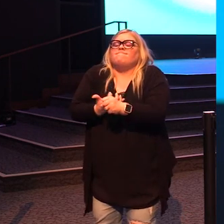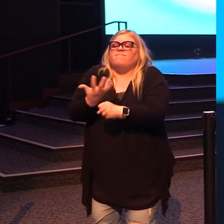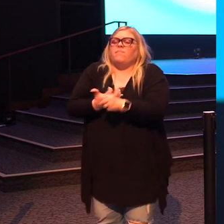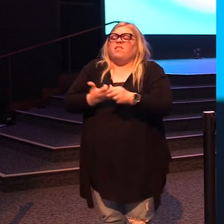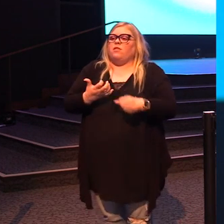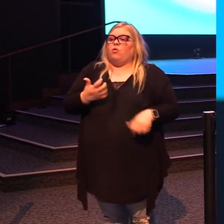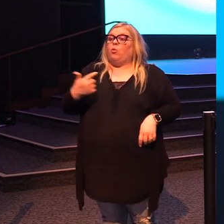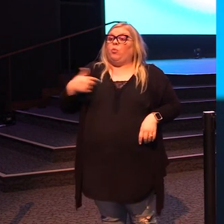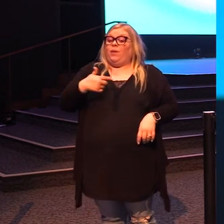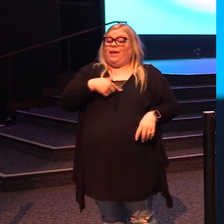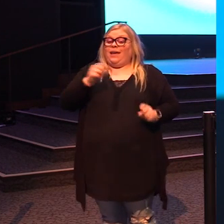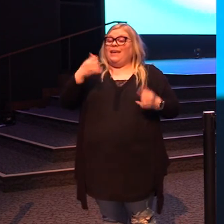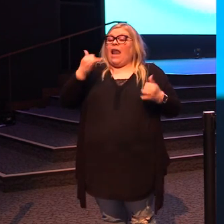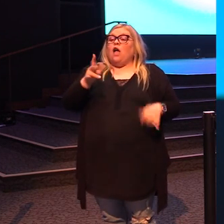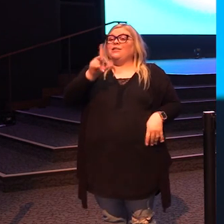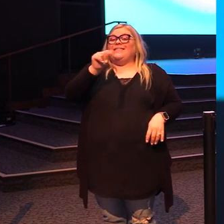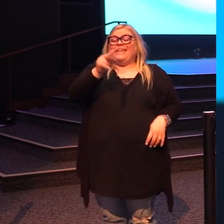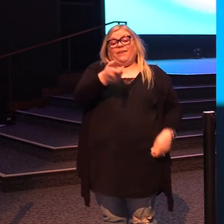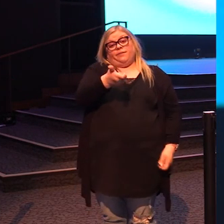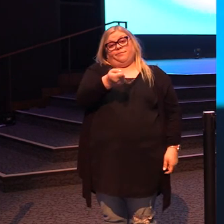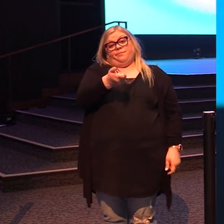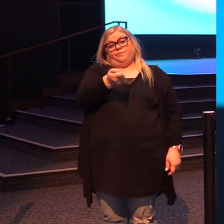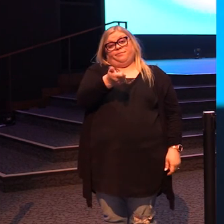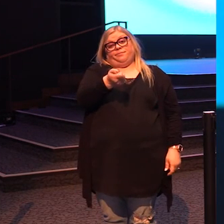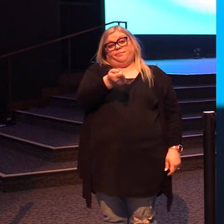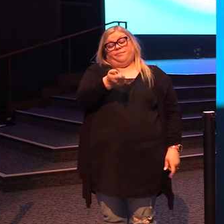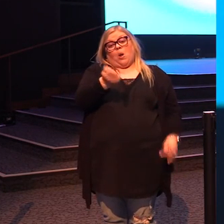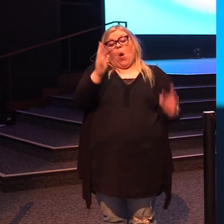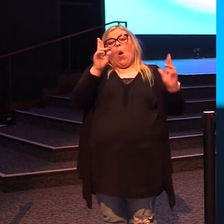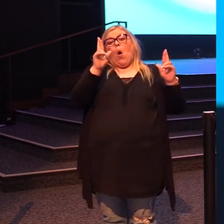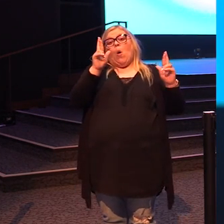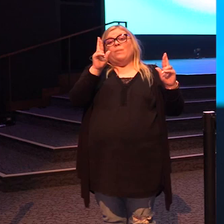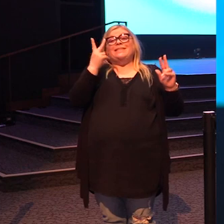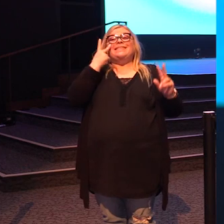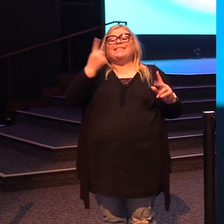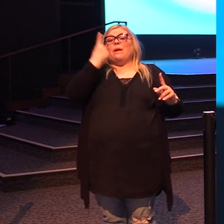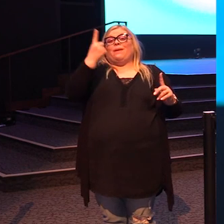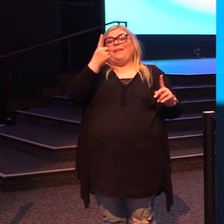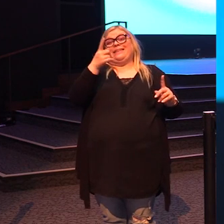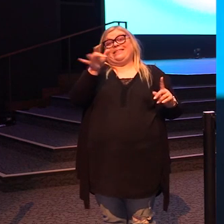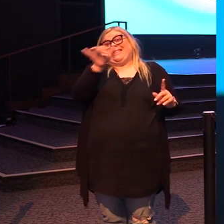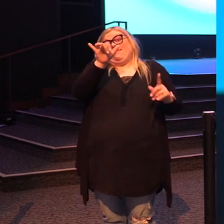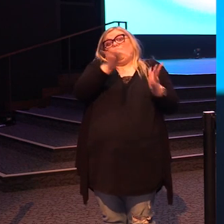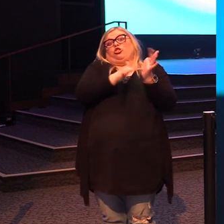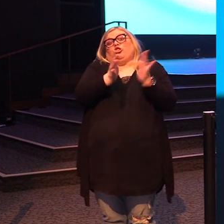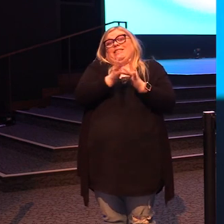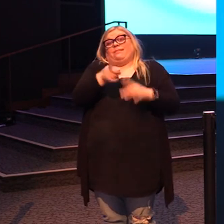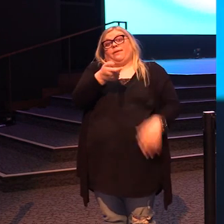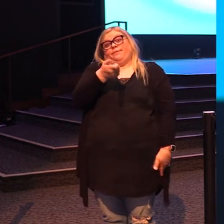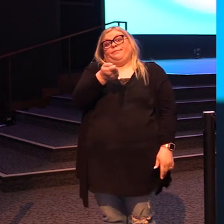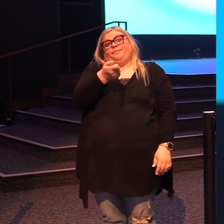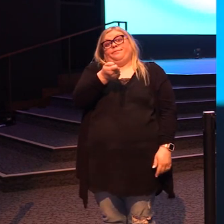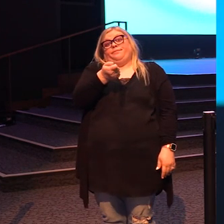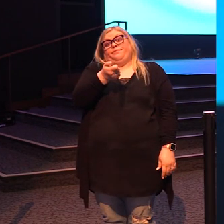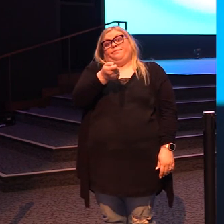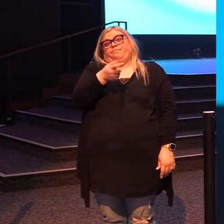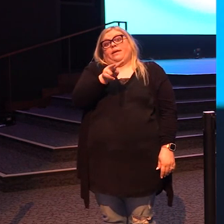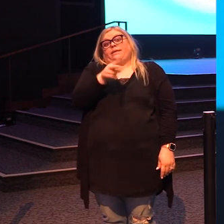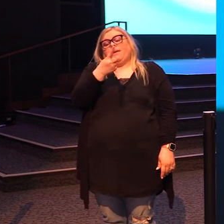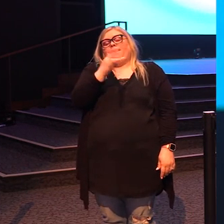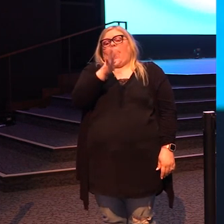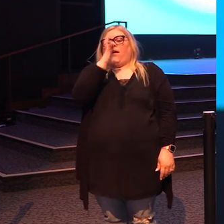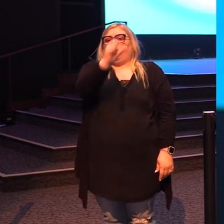just flick channels and maybe hope that we see something that remotely is like Jesus, but he was curious.